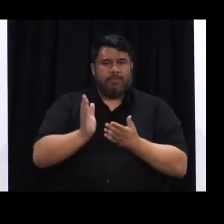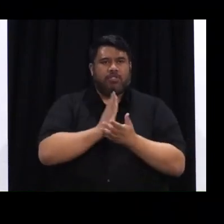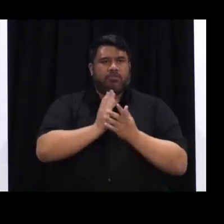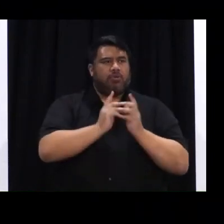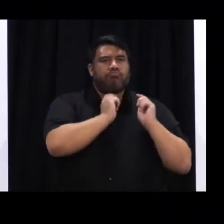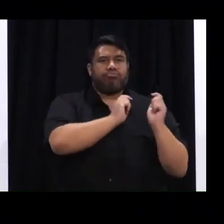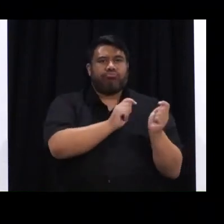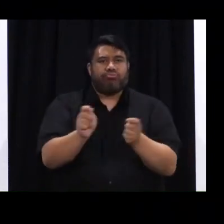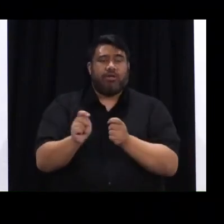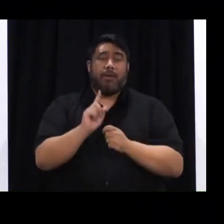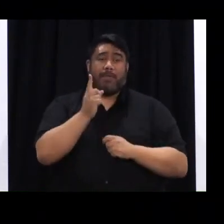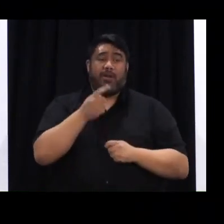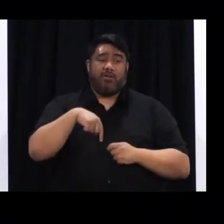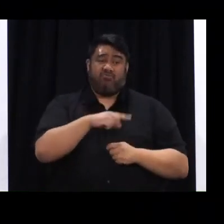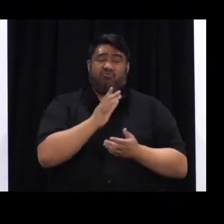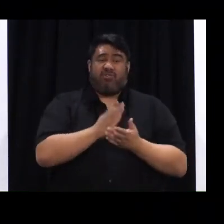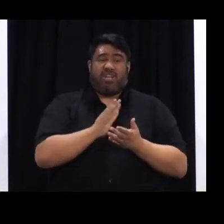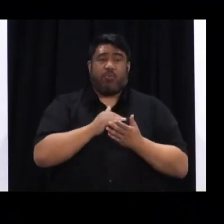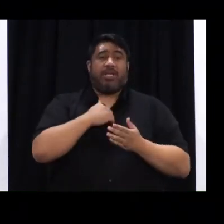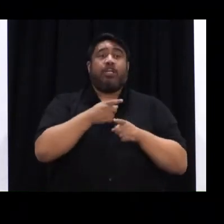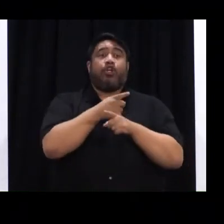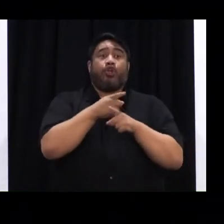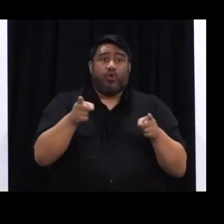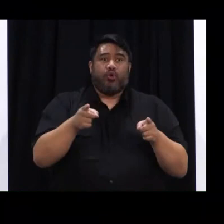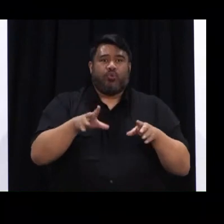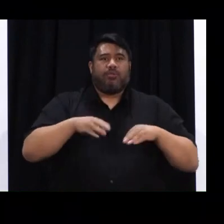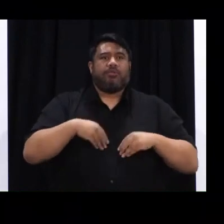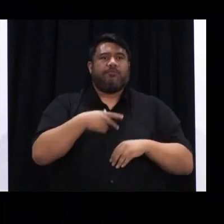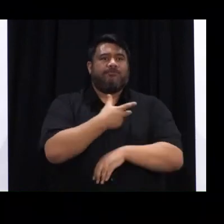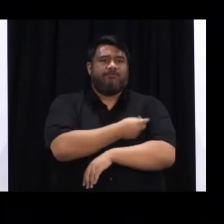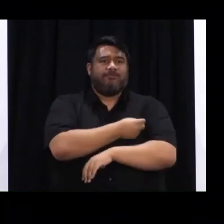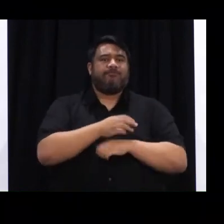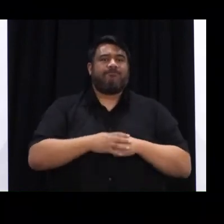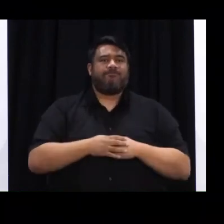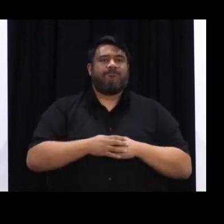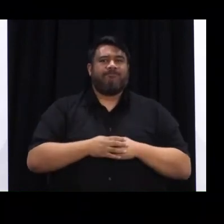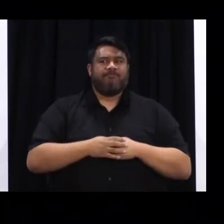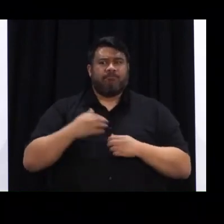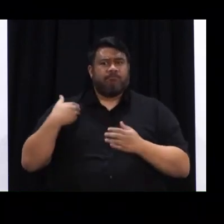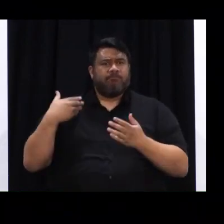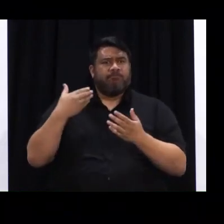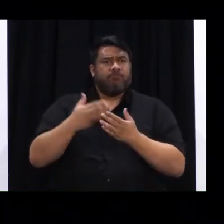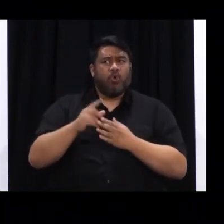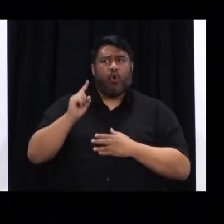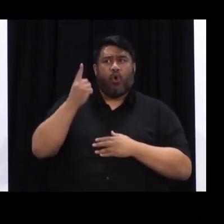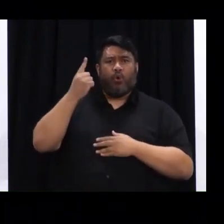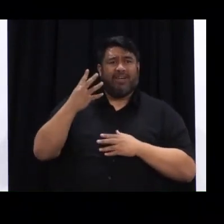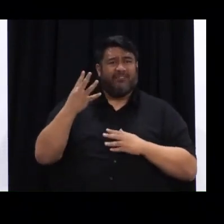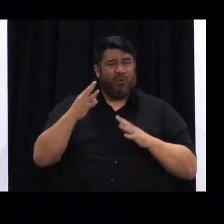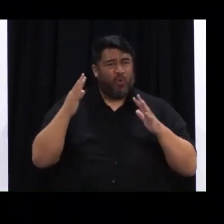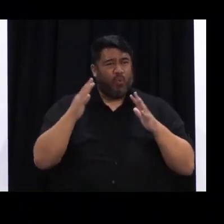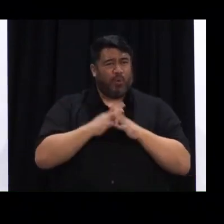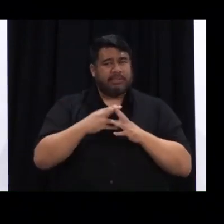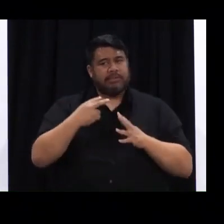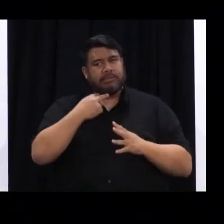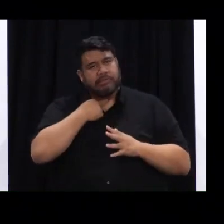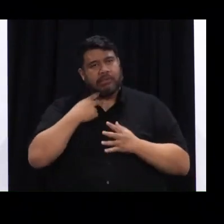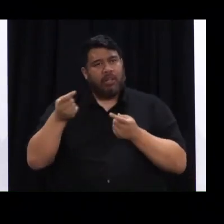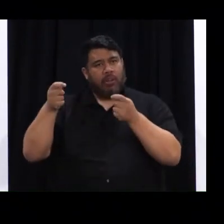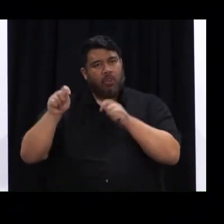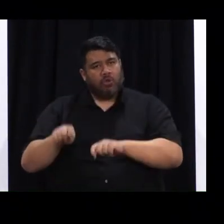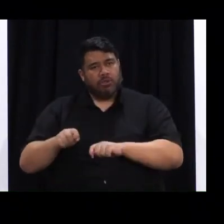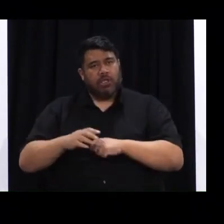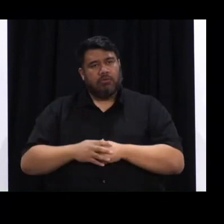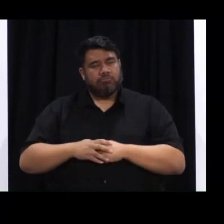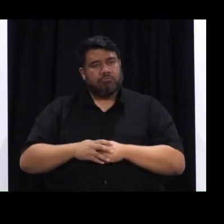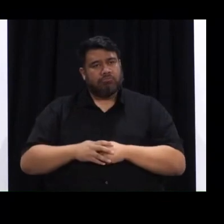As I stand here today, Auckland is into its fourth long week of a Level 4 lockdown. The rest of the country is having to adapt to